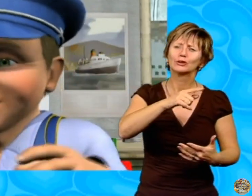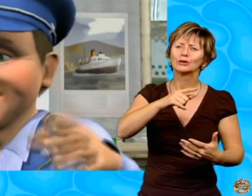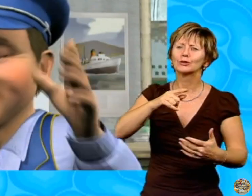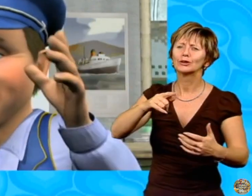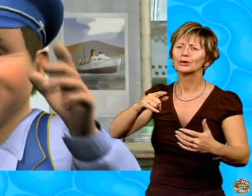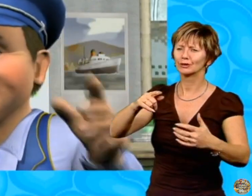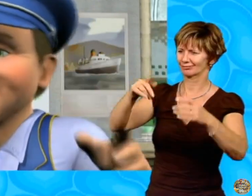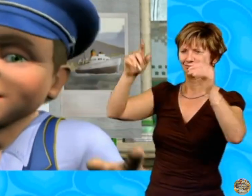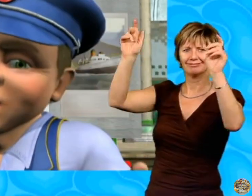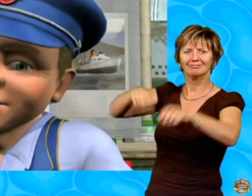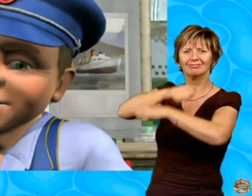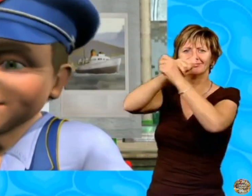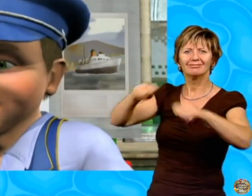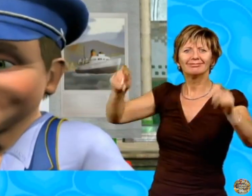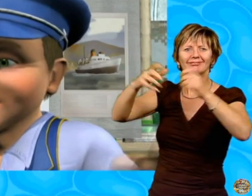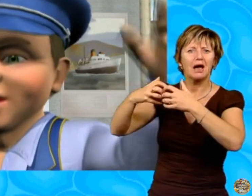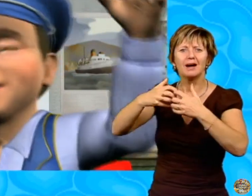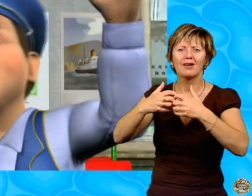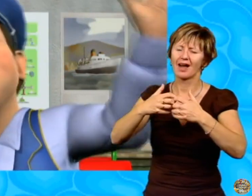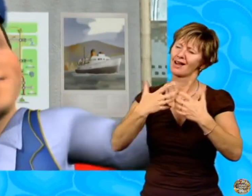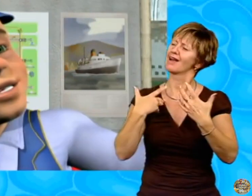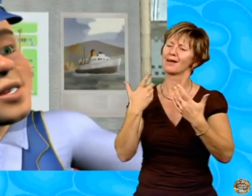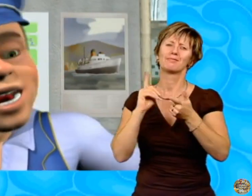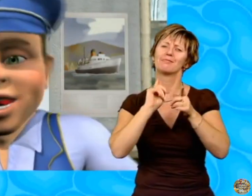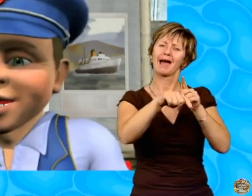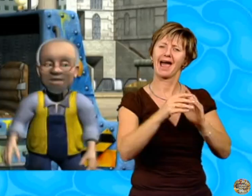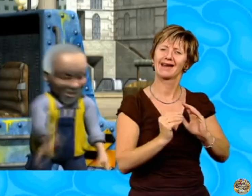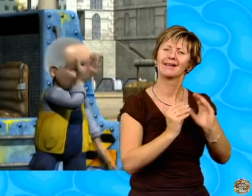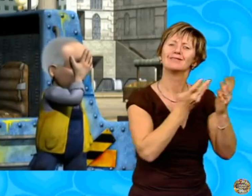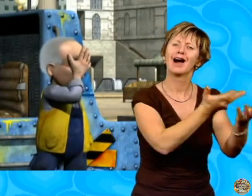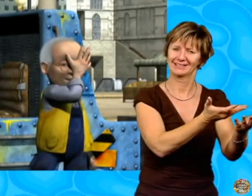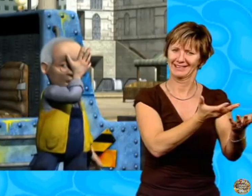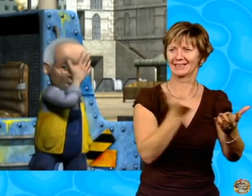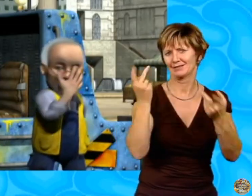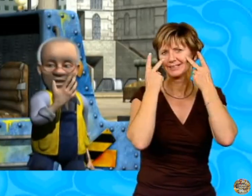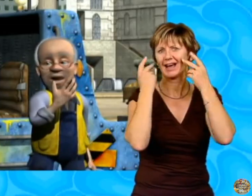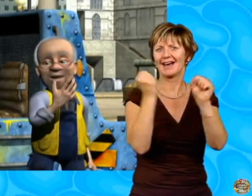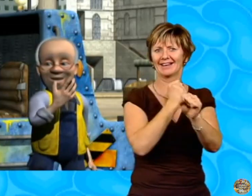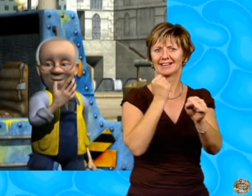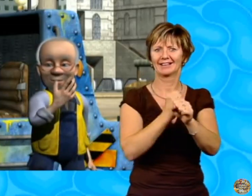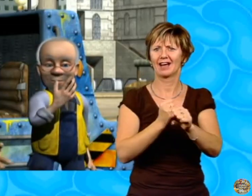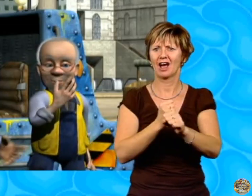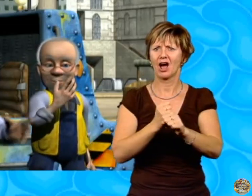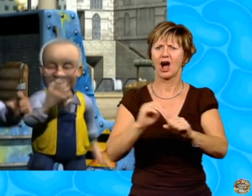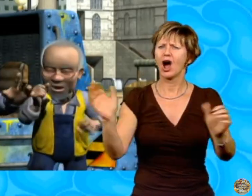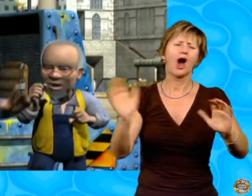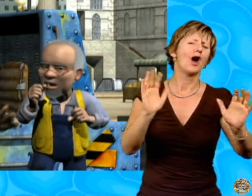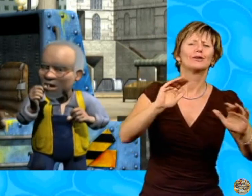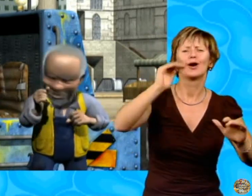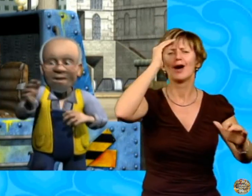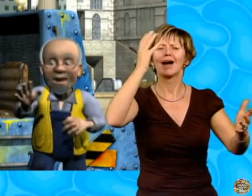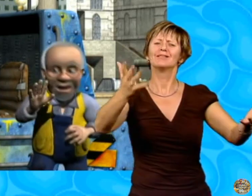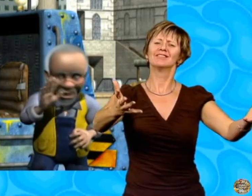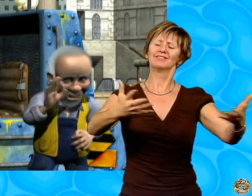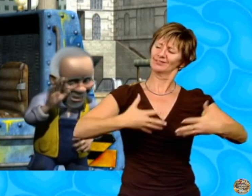statue deserved a gift in return, made especially by Mr Rails. Ah, no, Ernie. So, on behalf